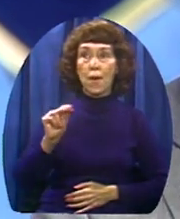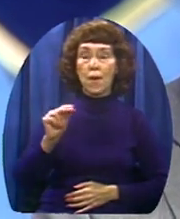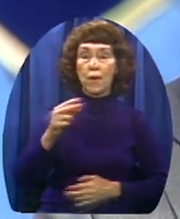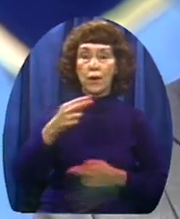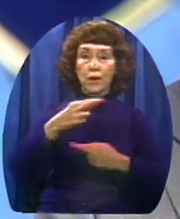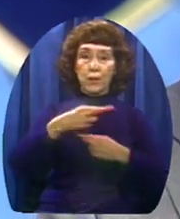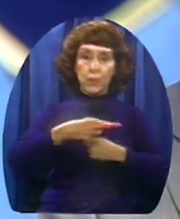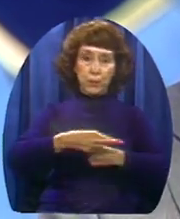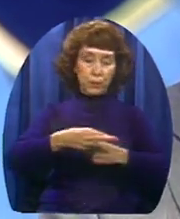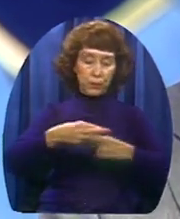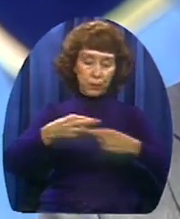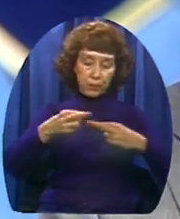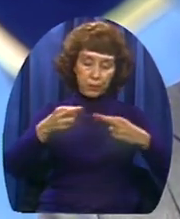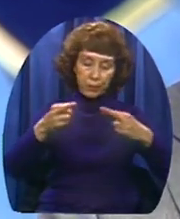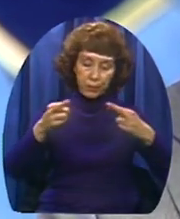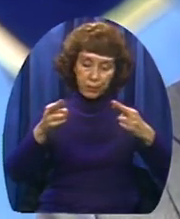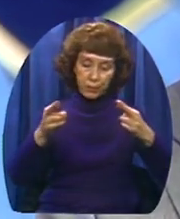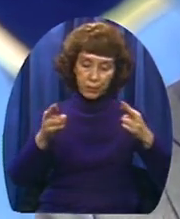Ooh